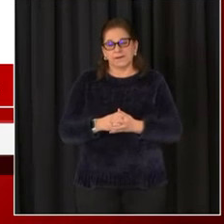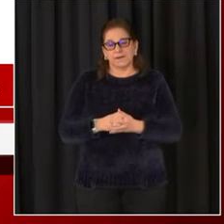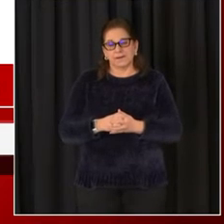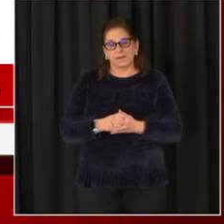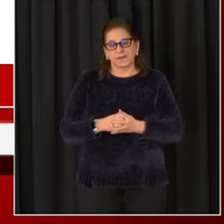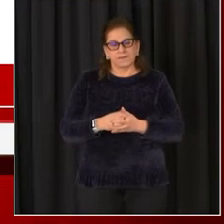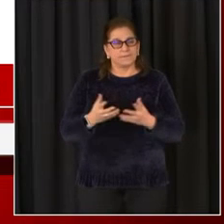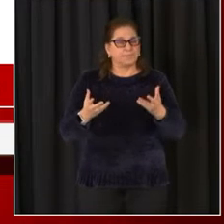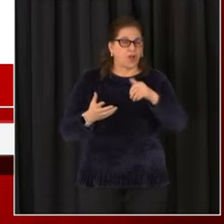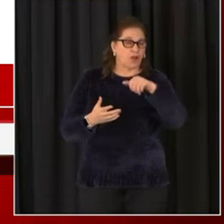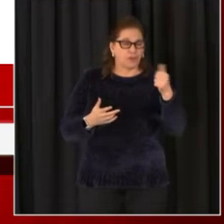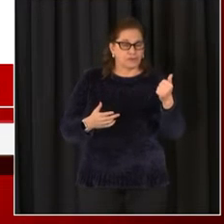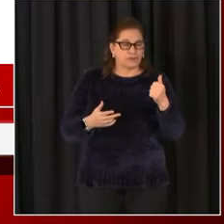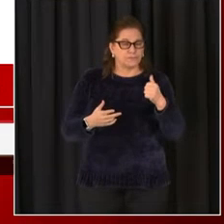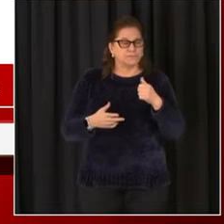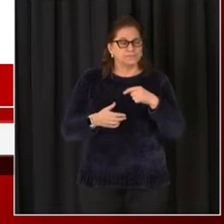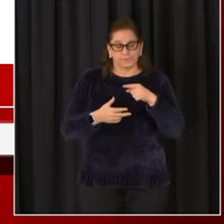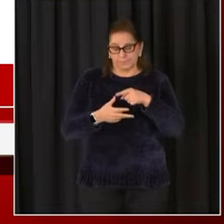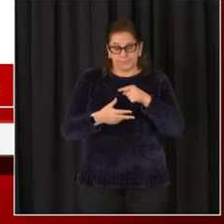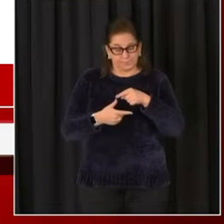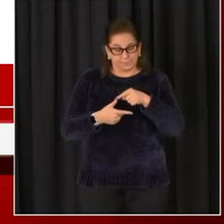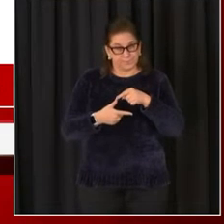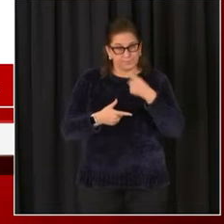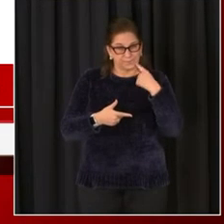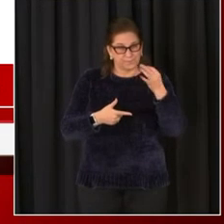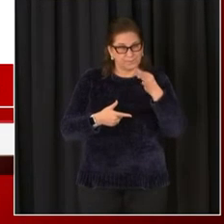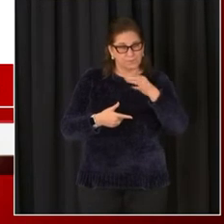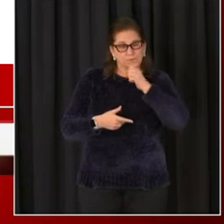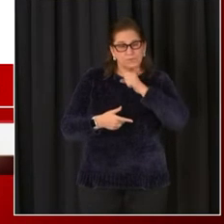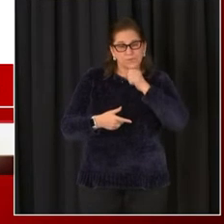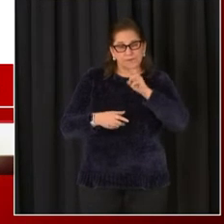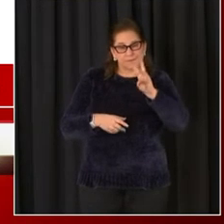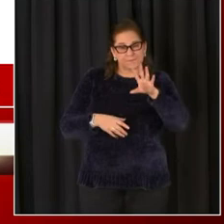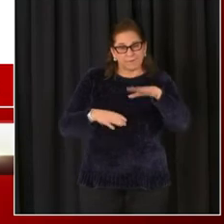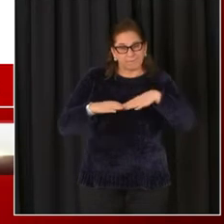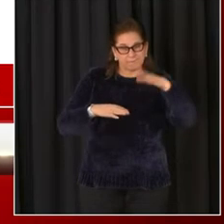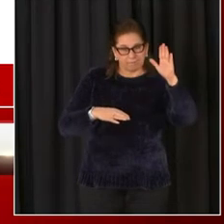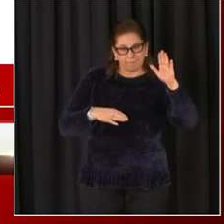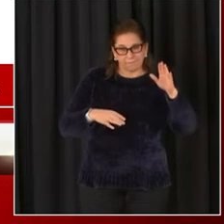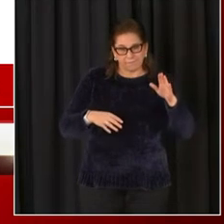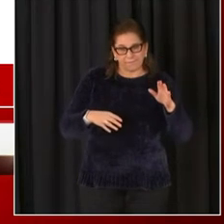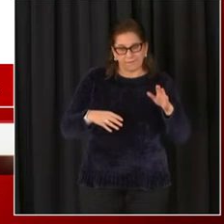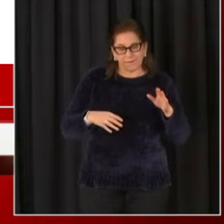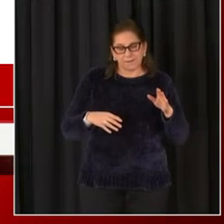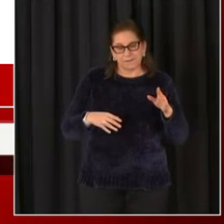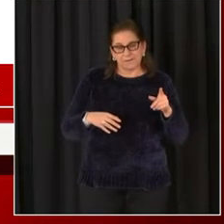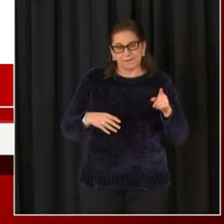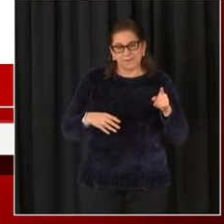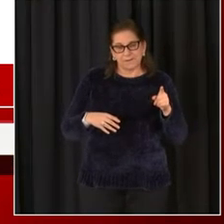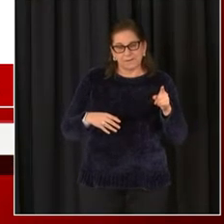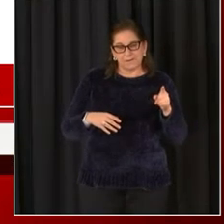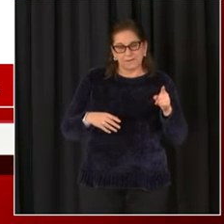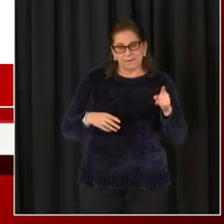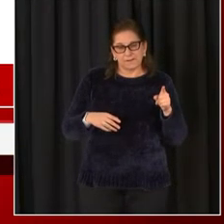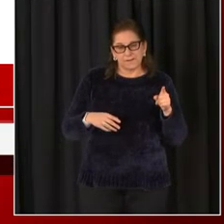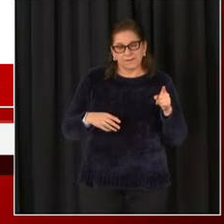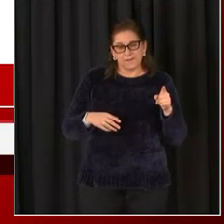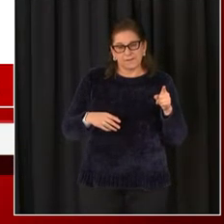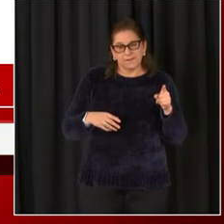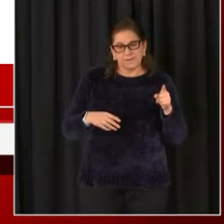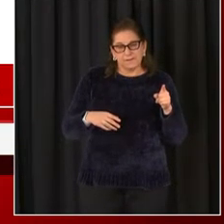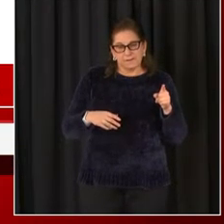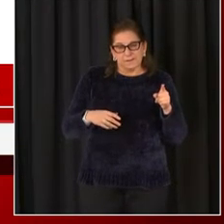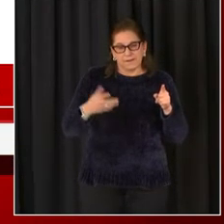seniors or people over the age of 65 live. Some of them include our intermediate care facilities